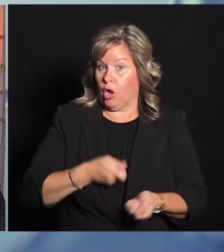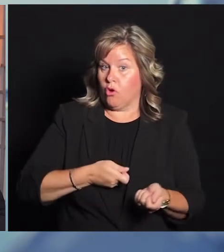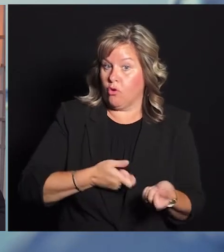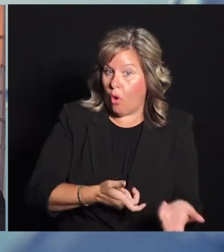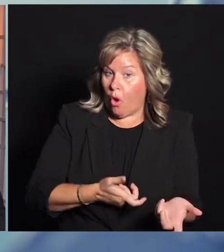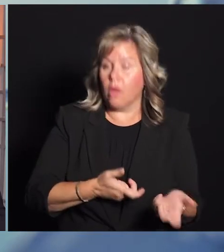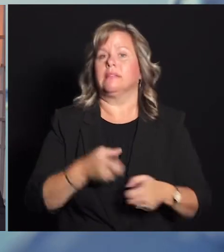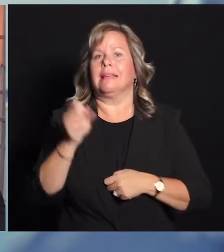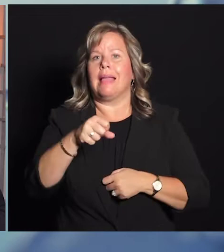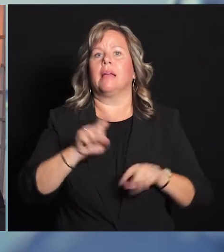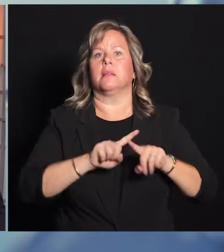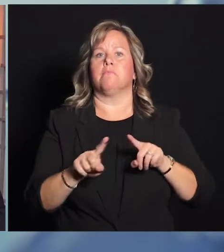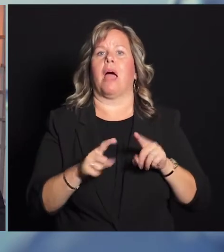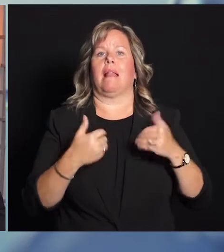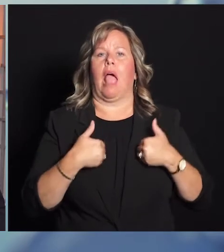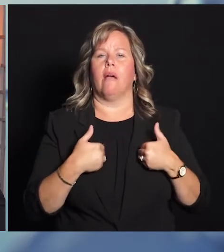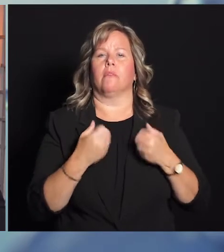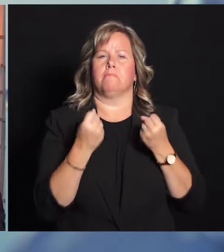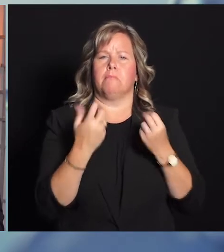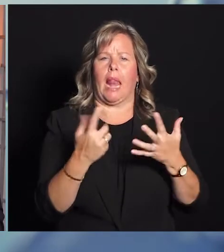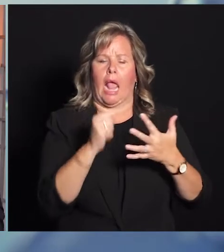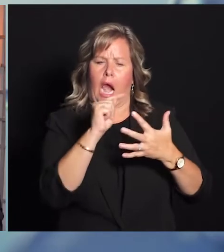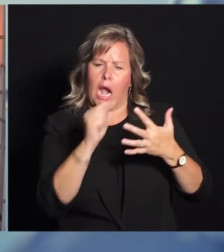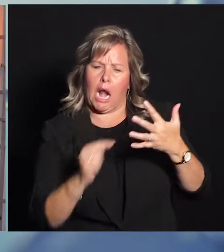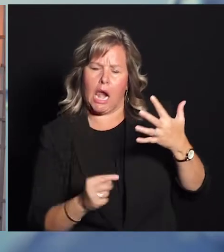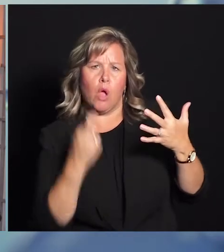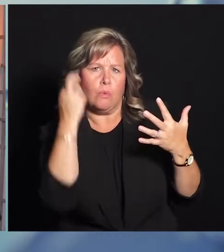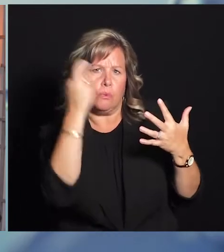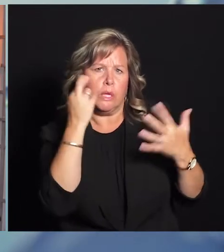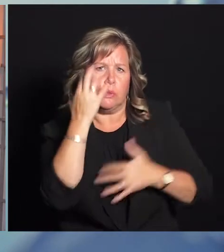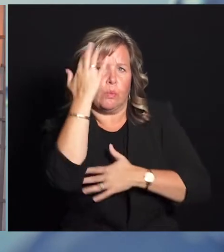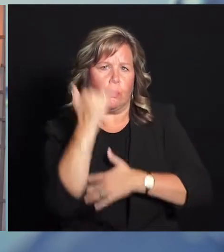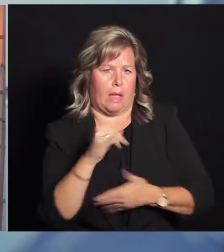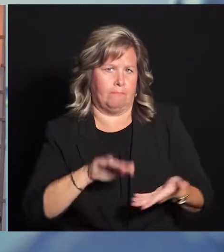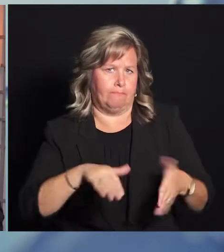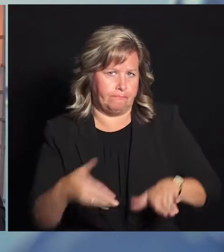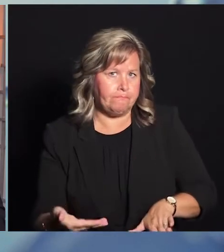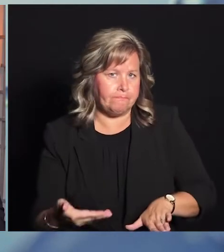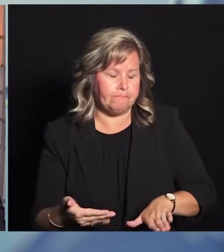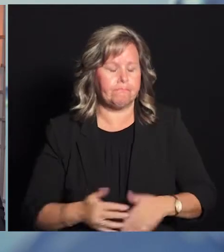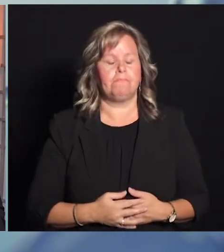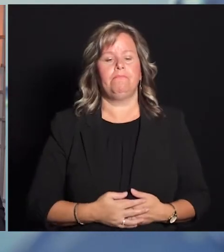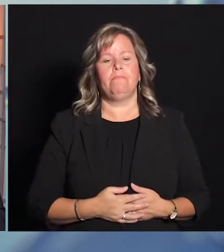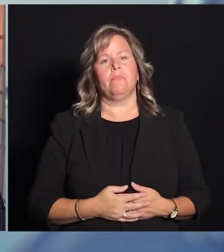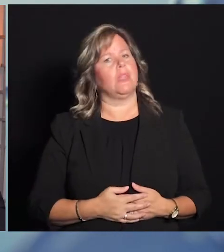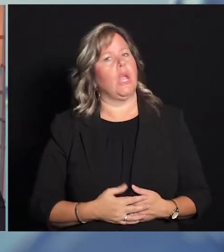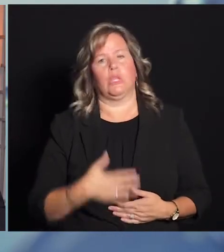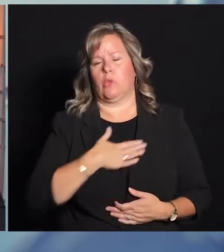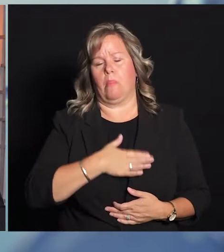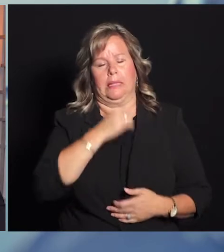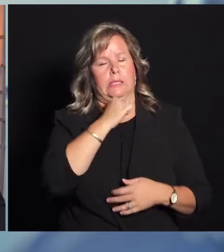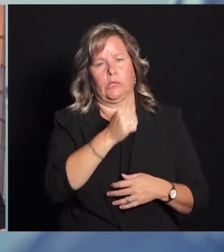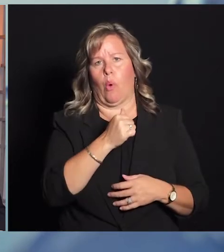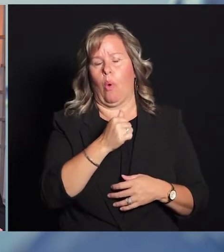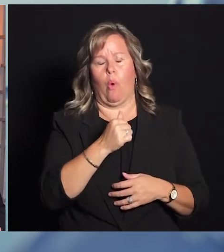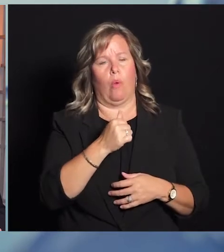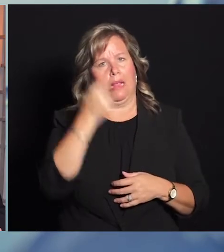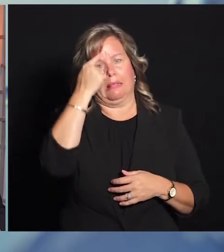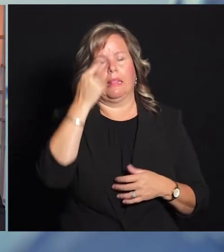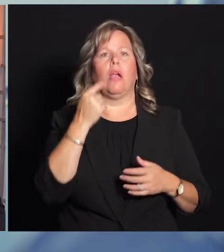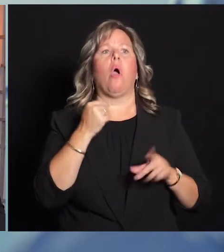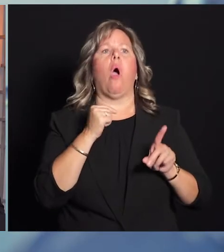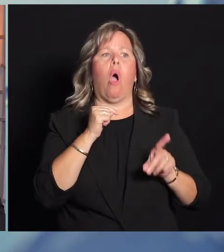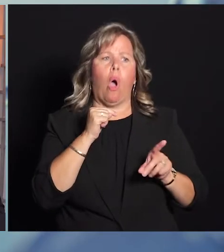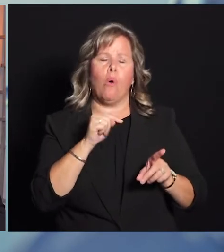It just means that the death is more complicated than one single illness or injury. And so please don't